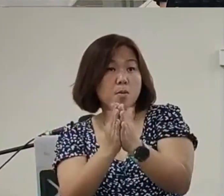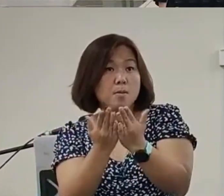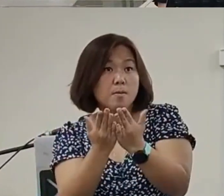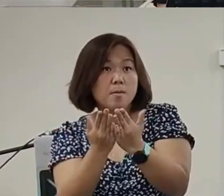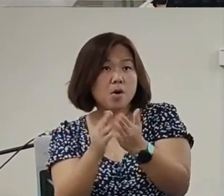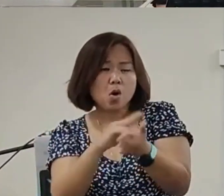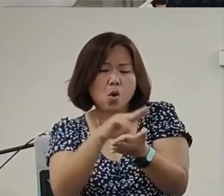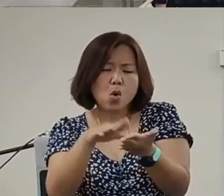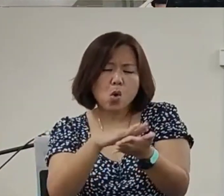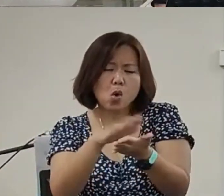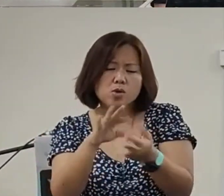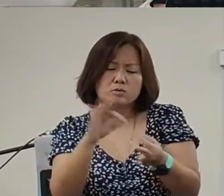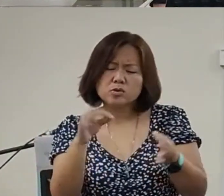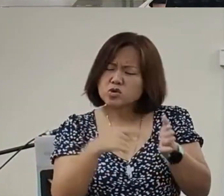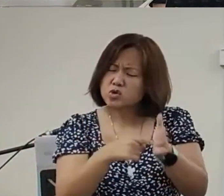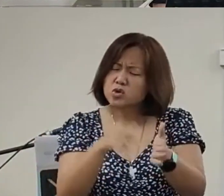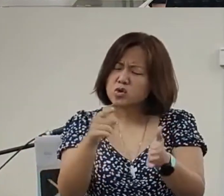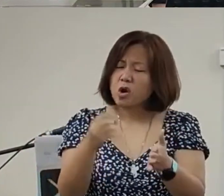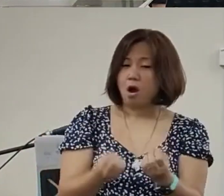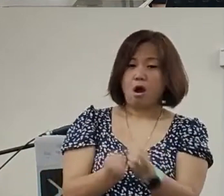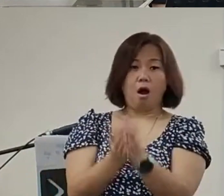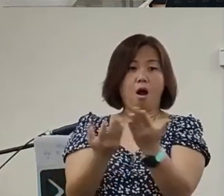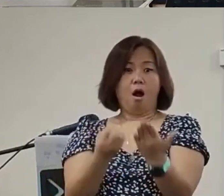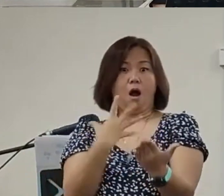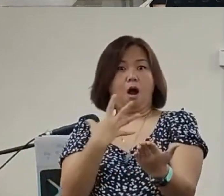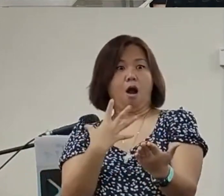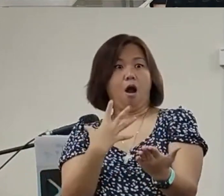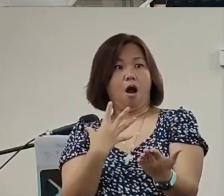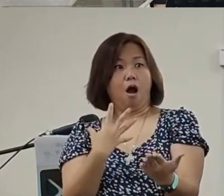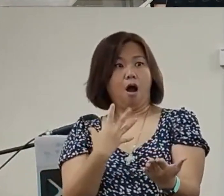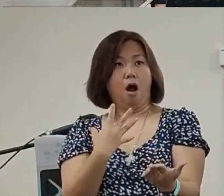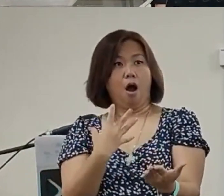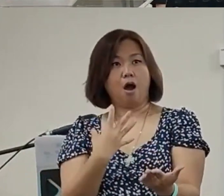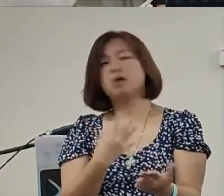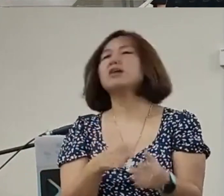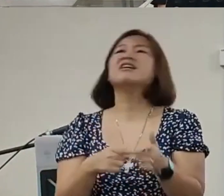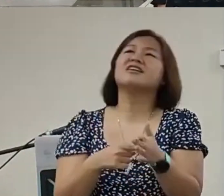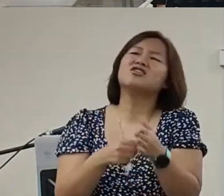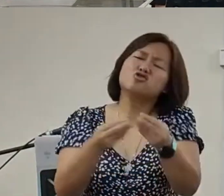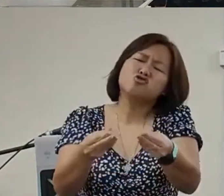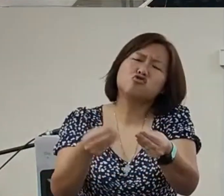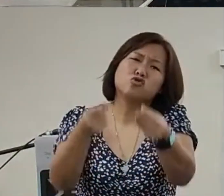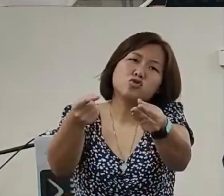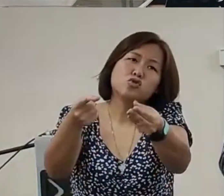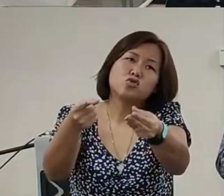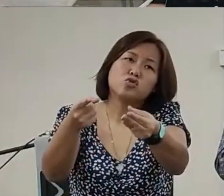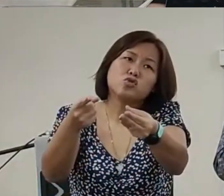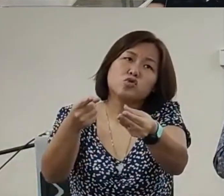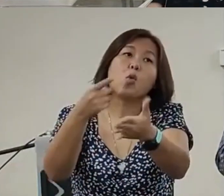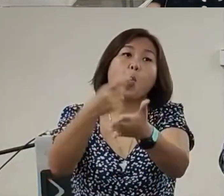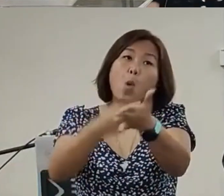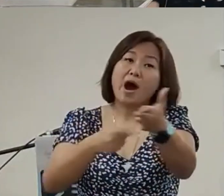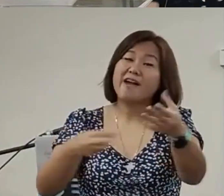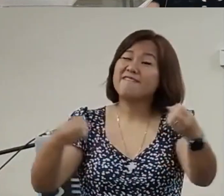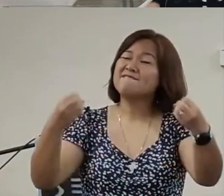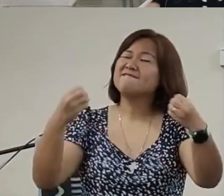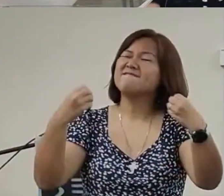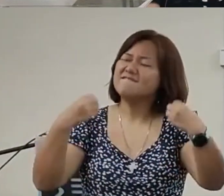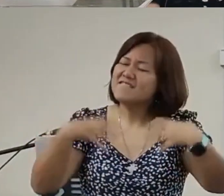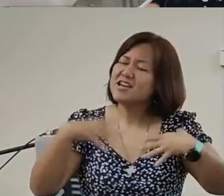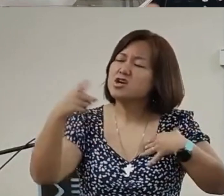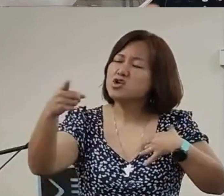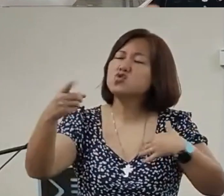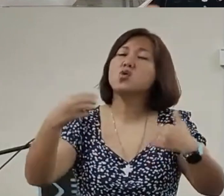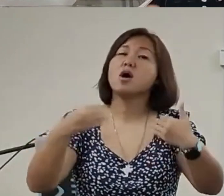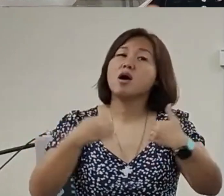Holy Spirit is going to show youYou'll be blown awayYou're going to be shockedReallyHe's going to give you evidenceThis weekThe Holy Spirit is going to show youWhat kind